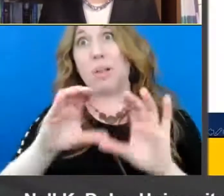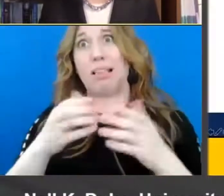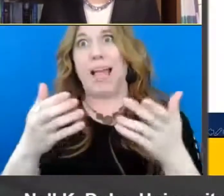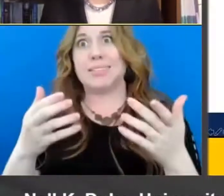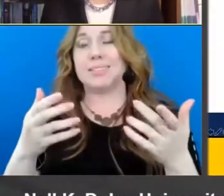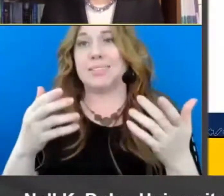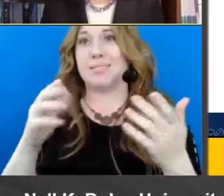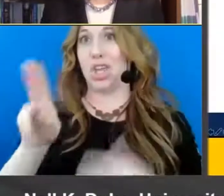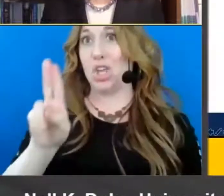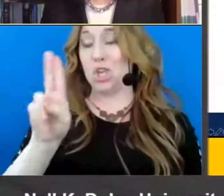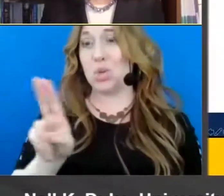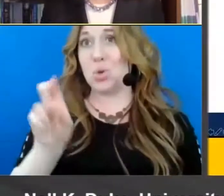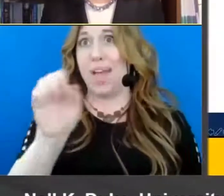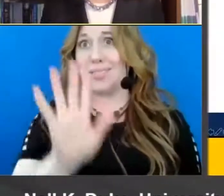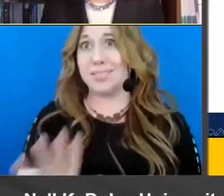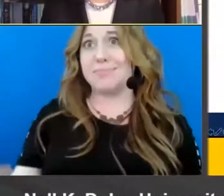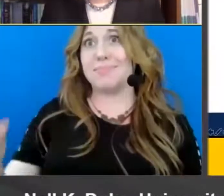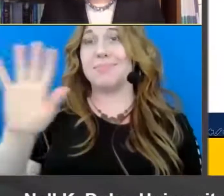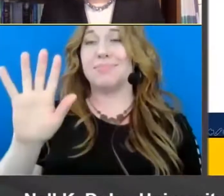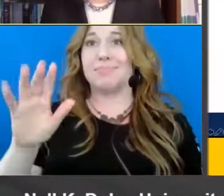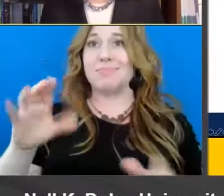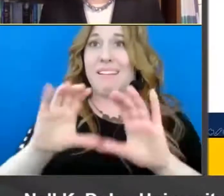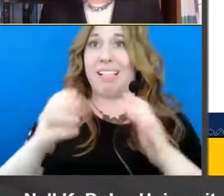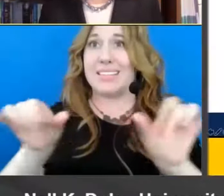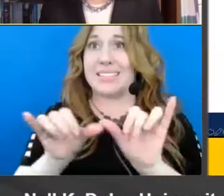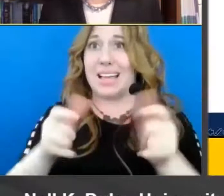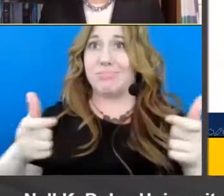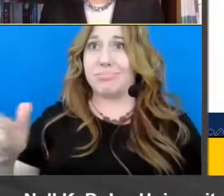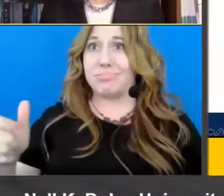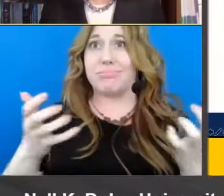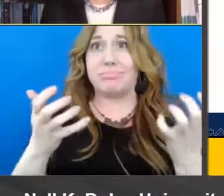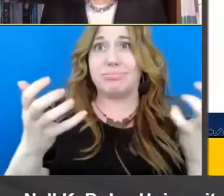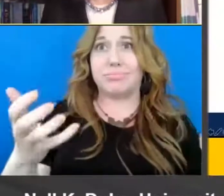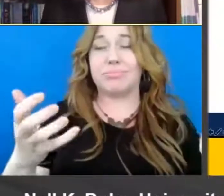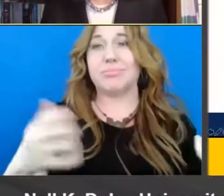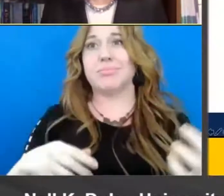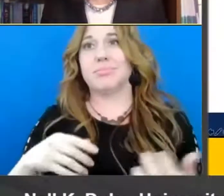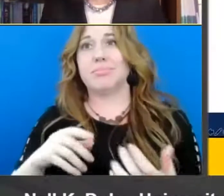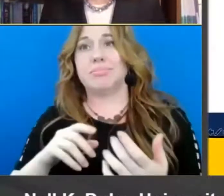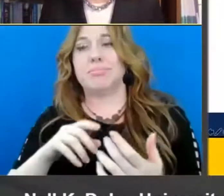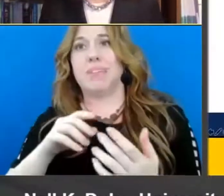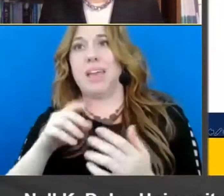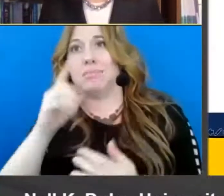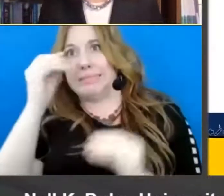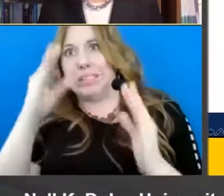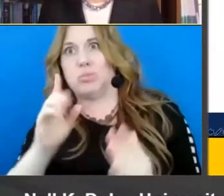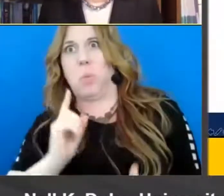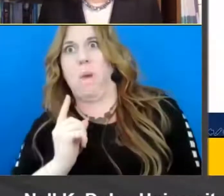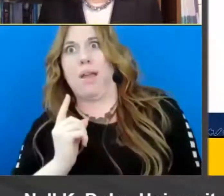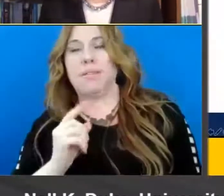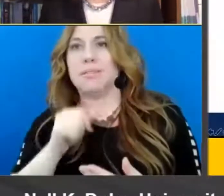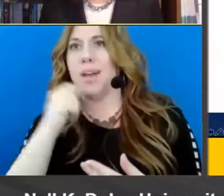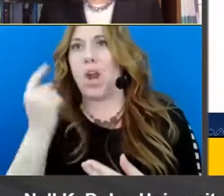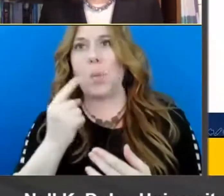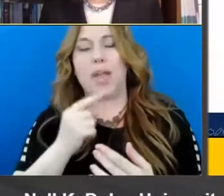in our context in the u.s at least you're not going to have the luxury of always having an adult sitting right next to you while reading right um then